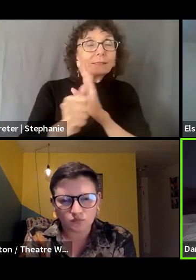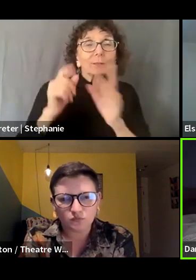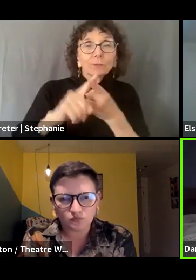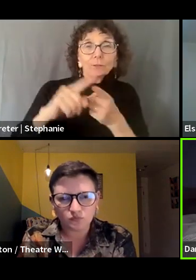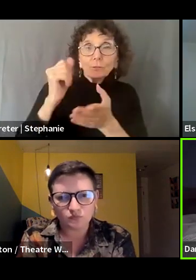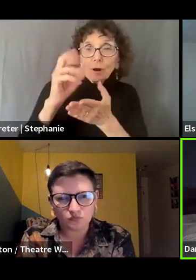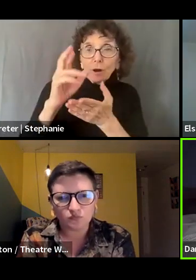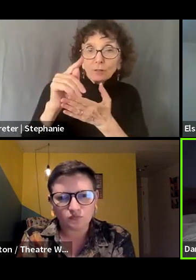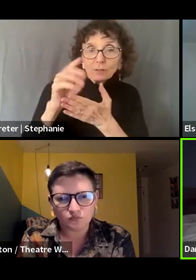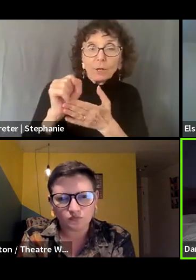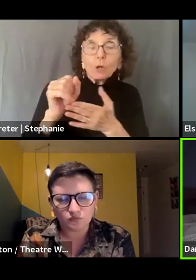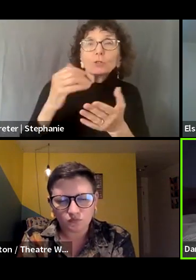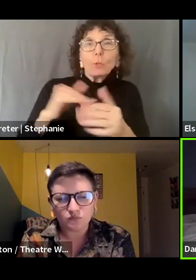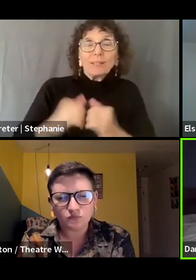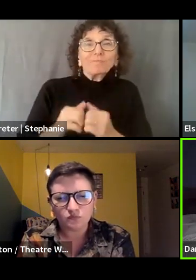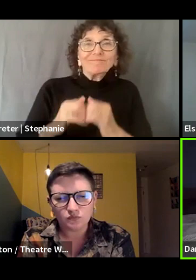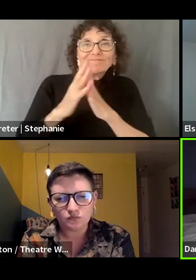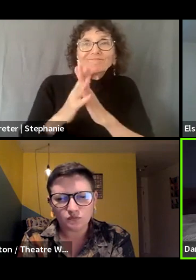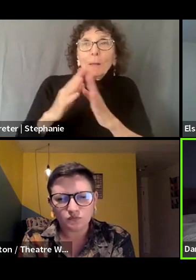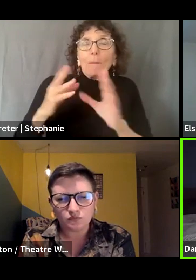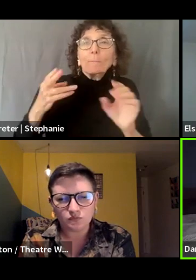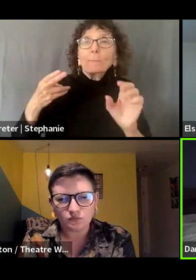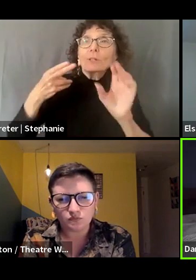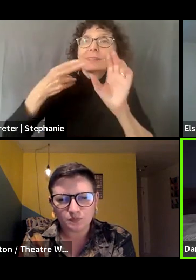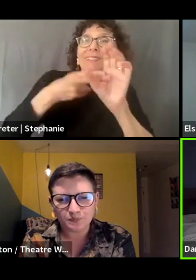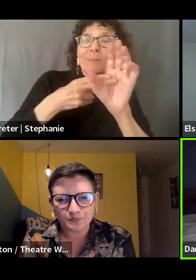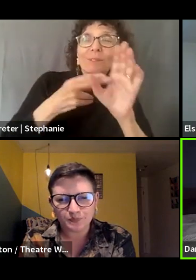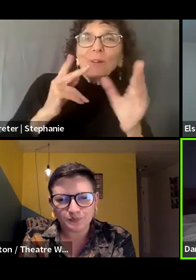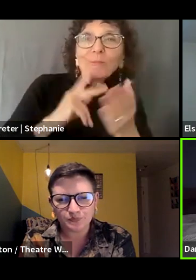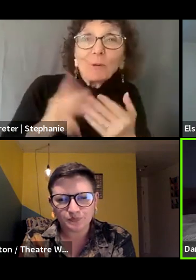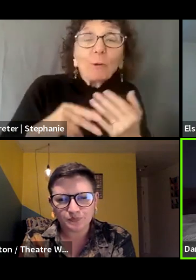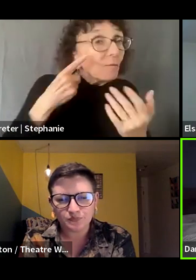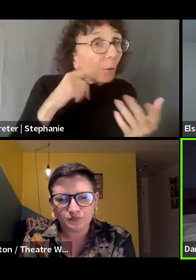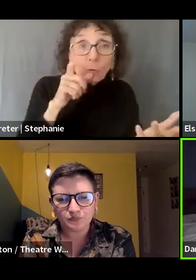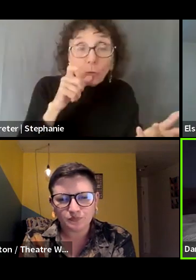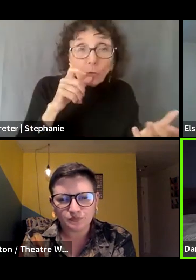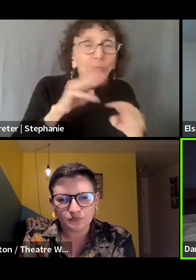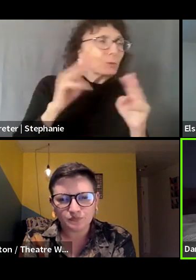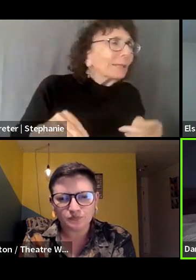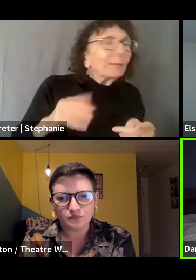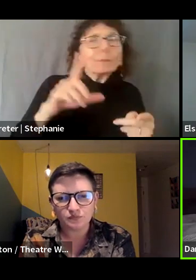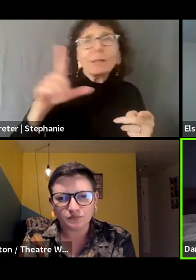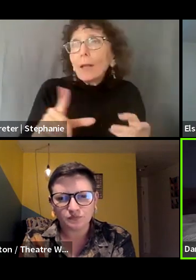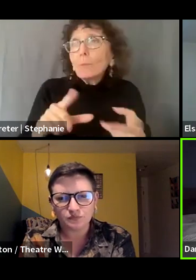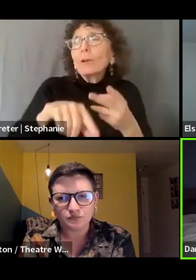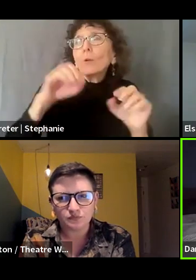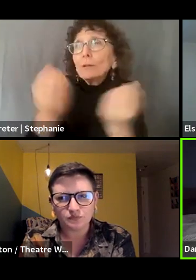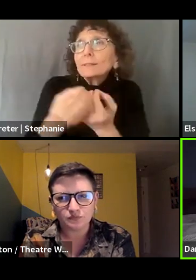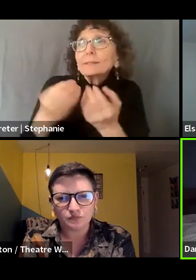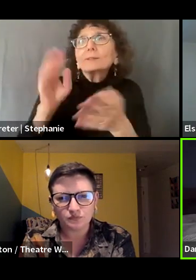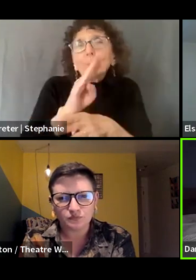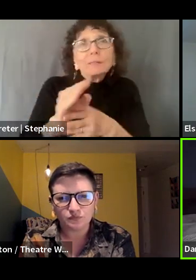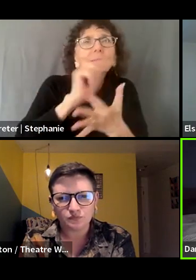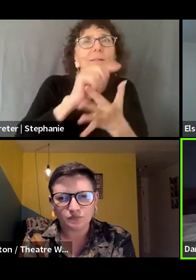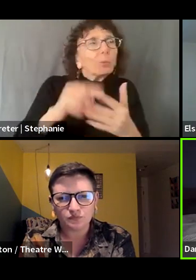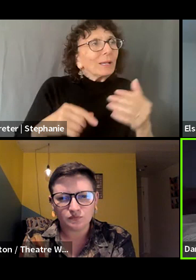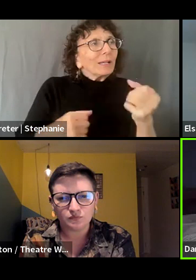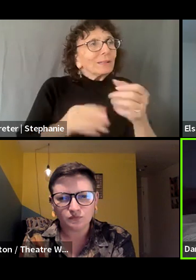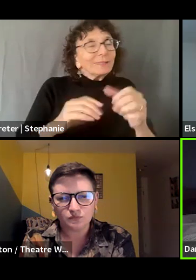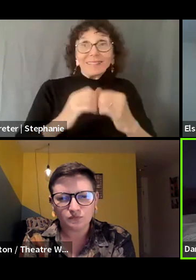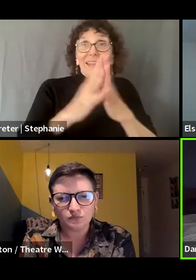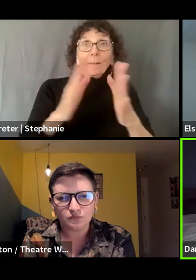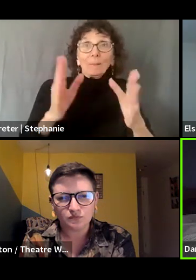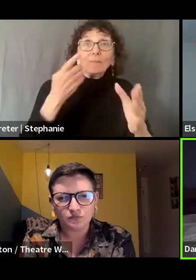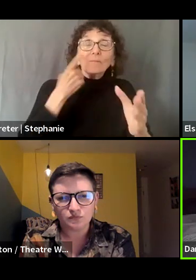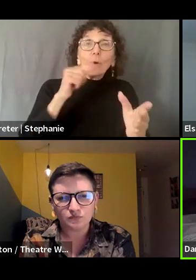participatory programming for museums, for libraries, for other organizations and businesses to, to help them, um, create